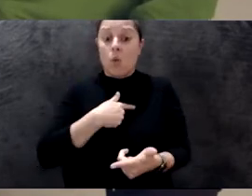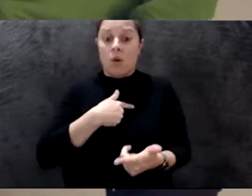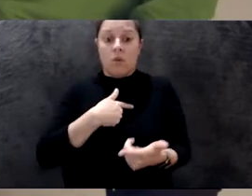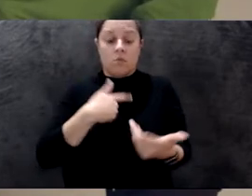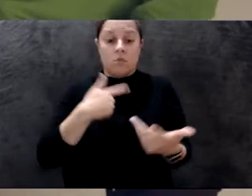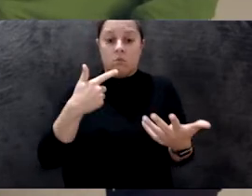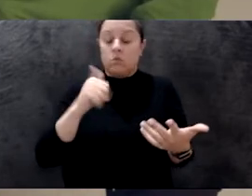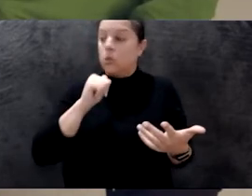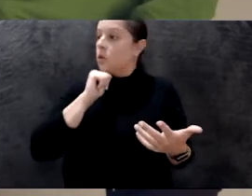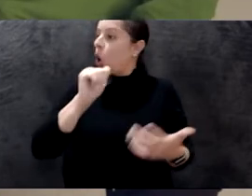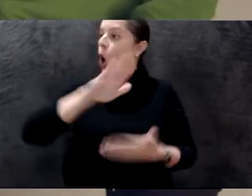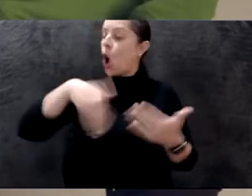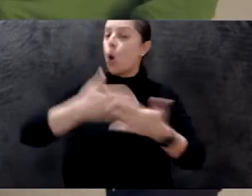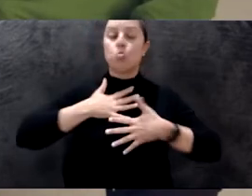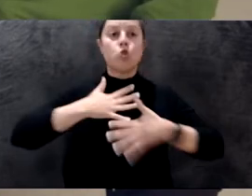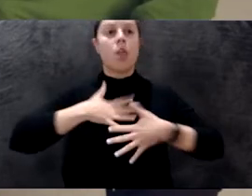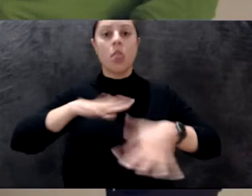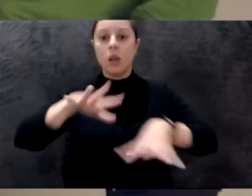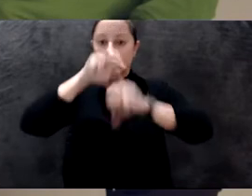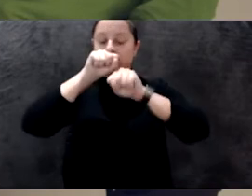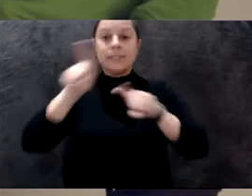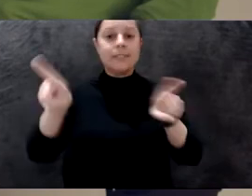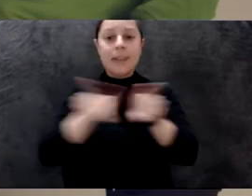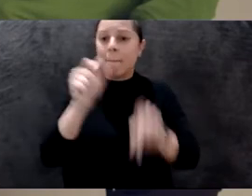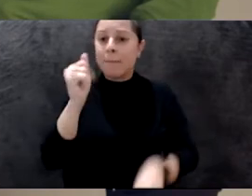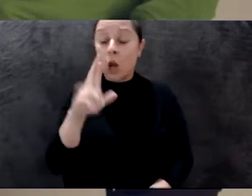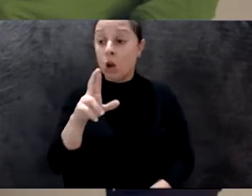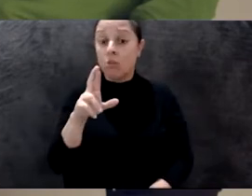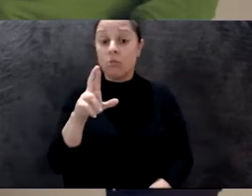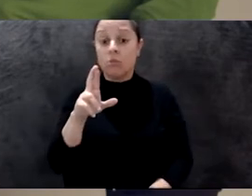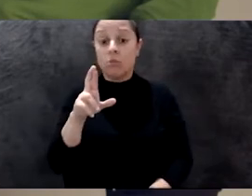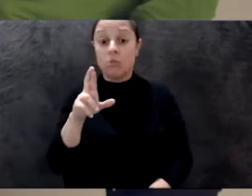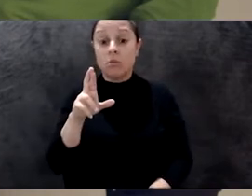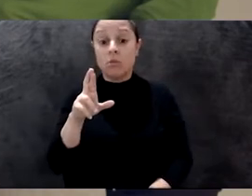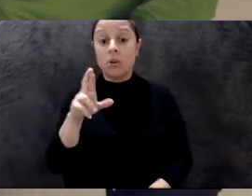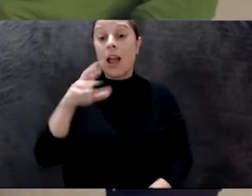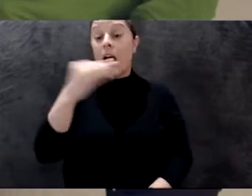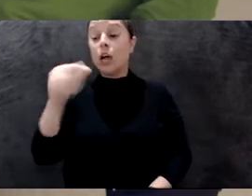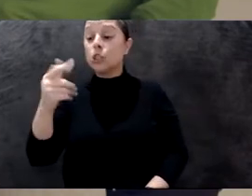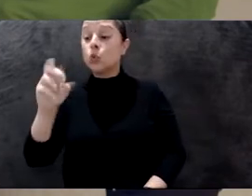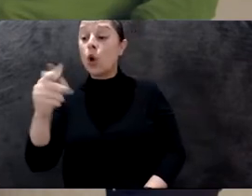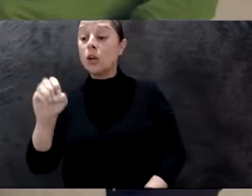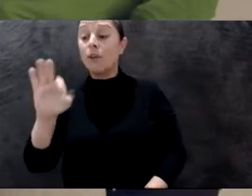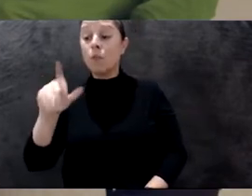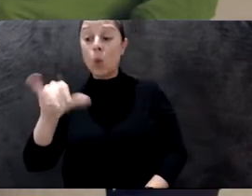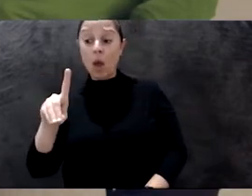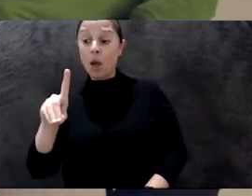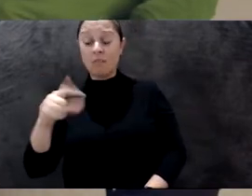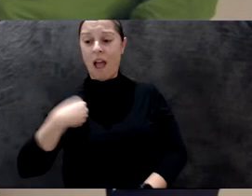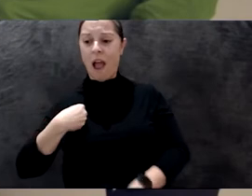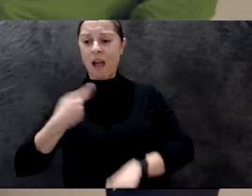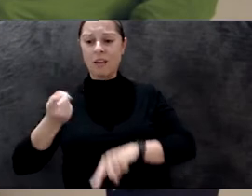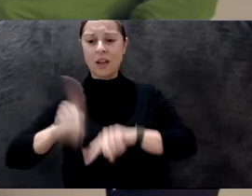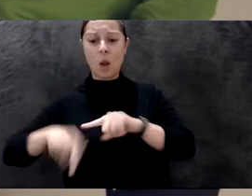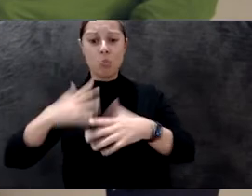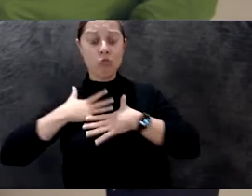was very clear saying, I cannot breathe, right? Which, I mean, it's not only like there is a kind of a very racial